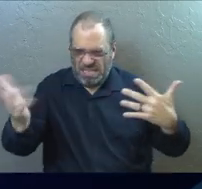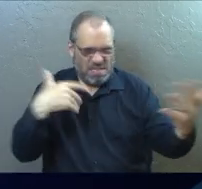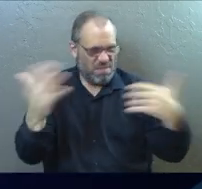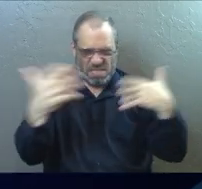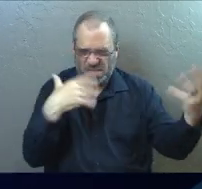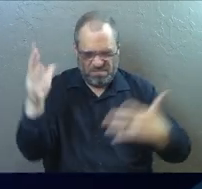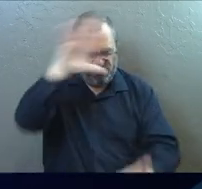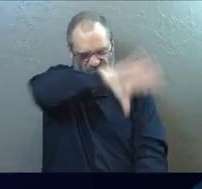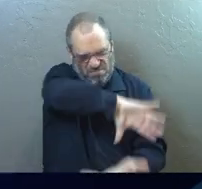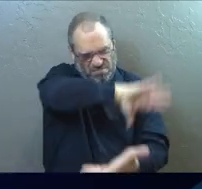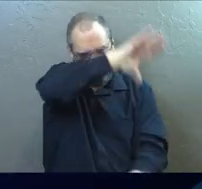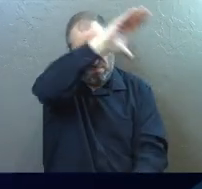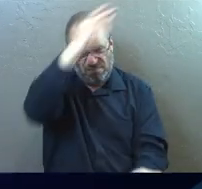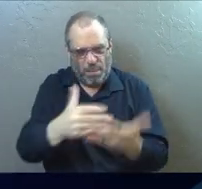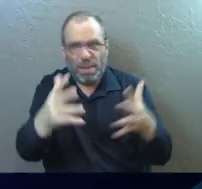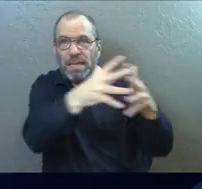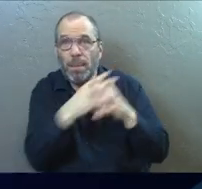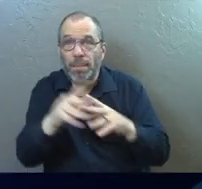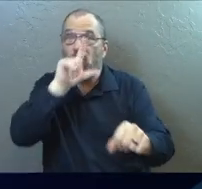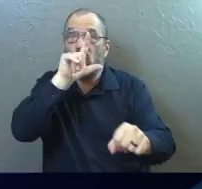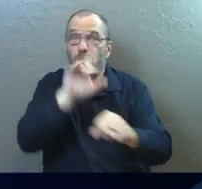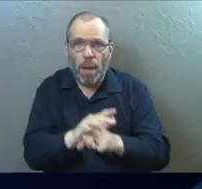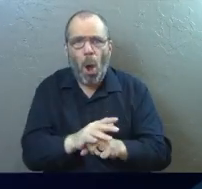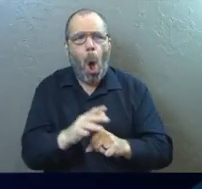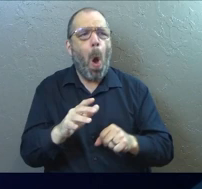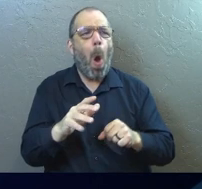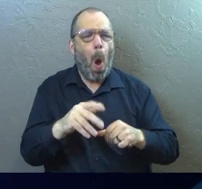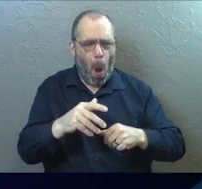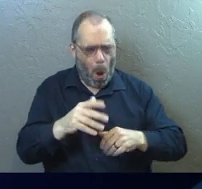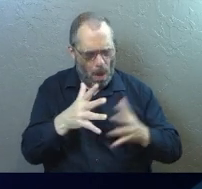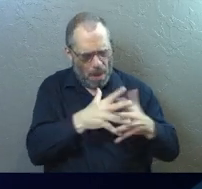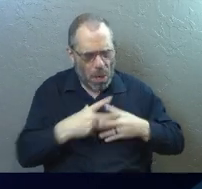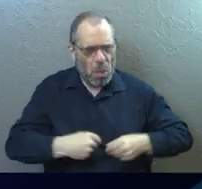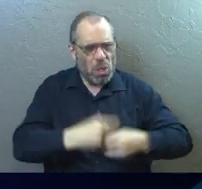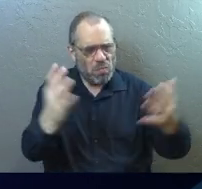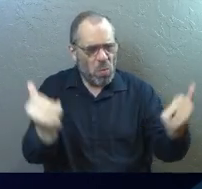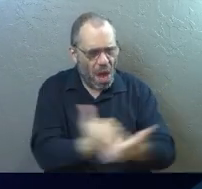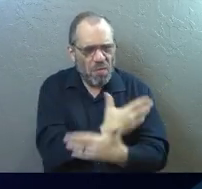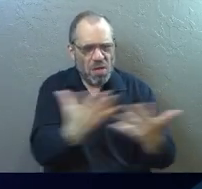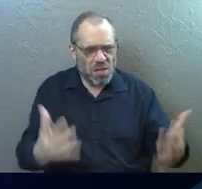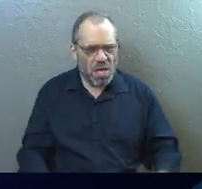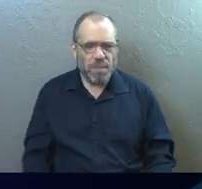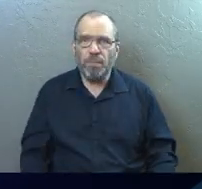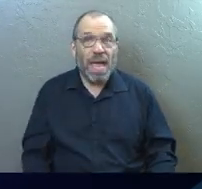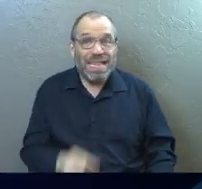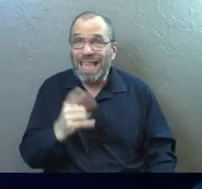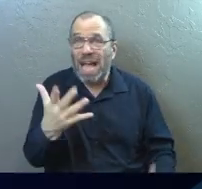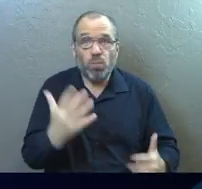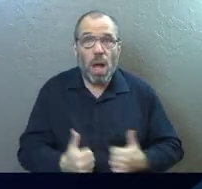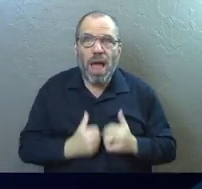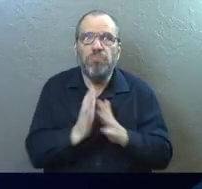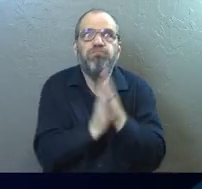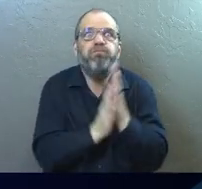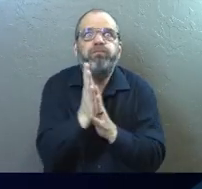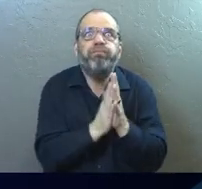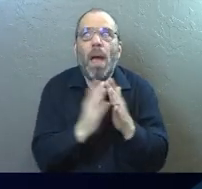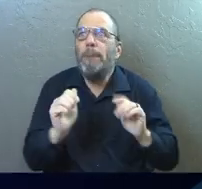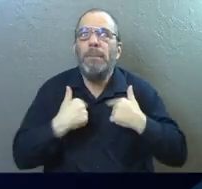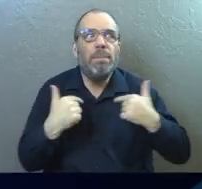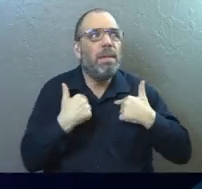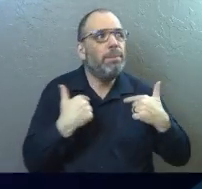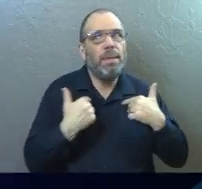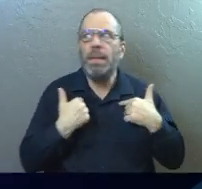to you. Because America promised that they were coming to you. And that's all you living for yourself.